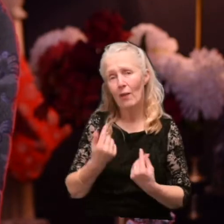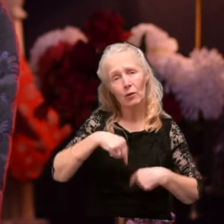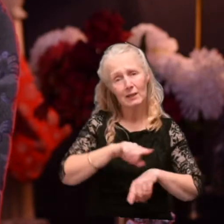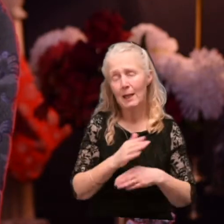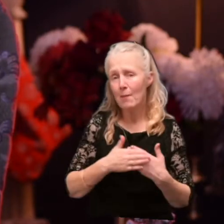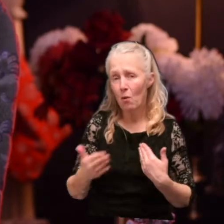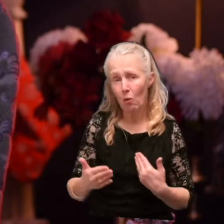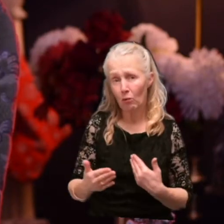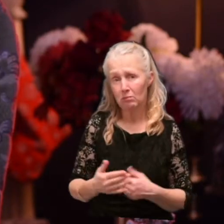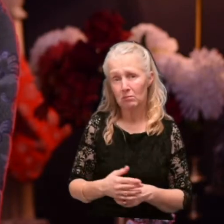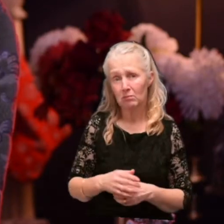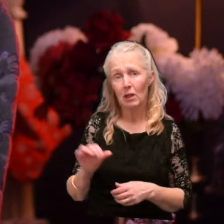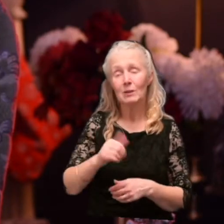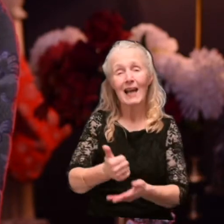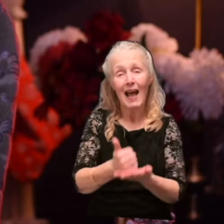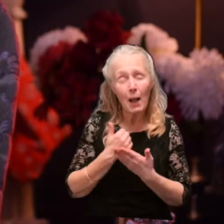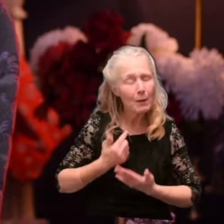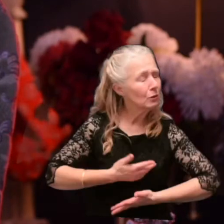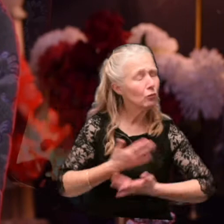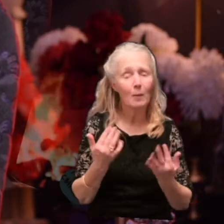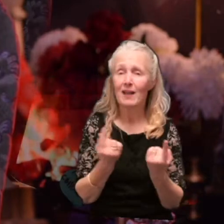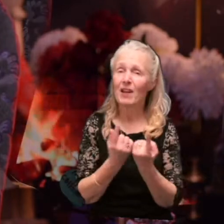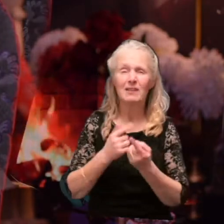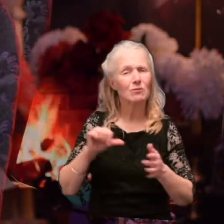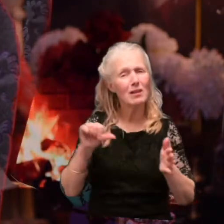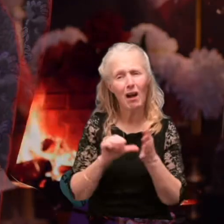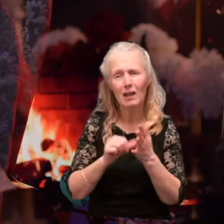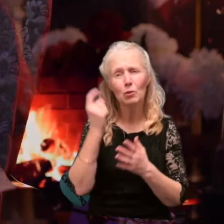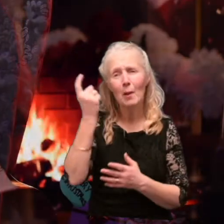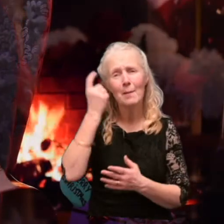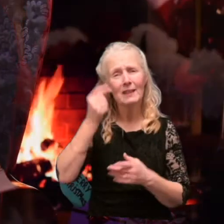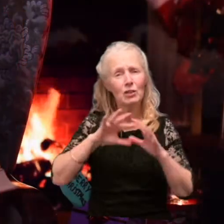He used to help me with so many things it's really hard to imagine a world without him.